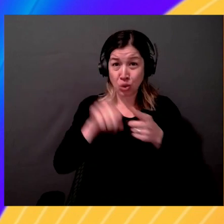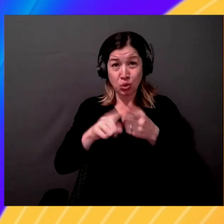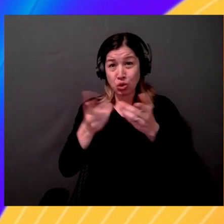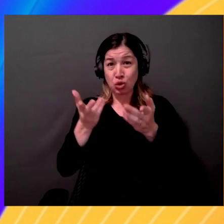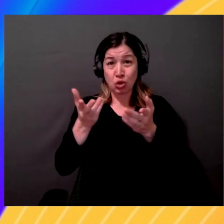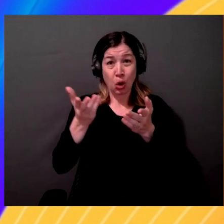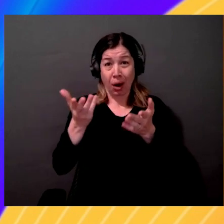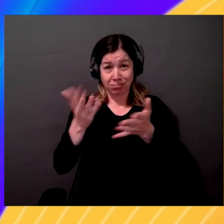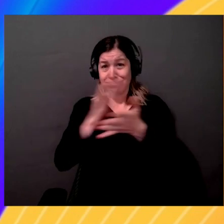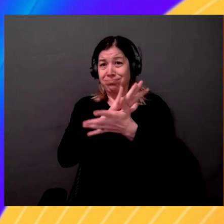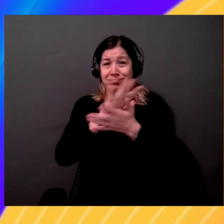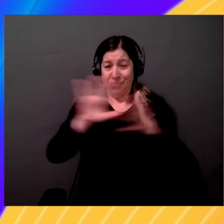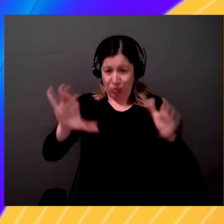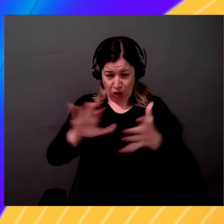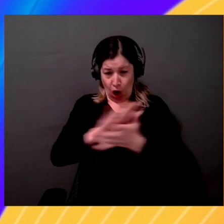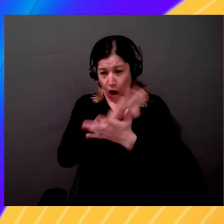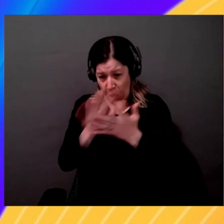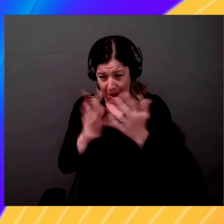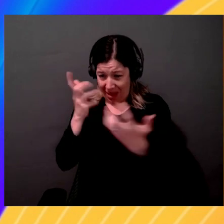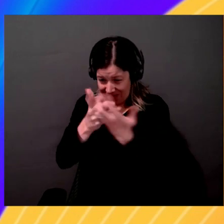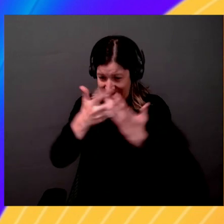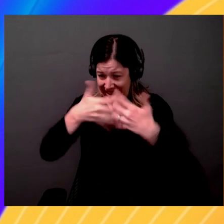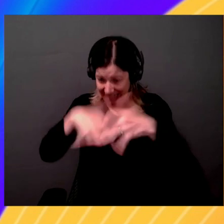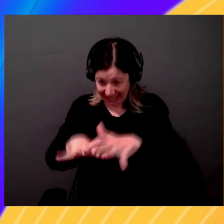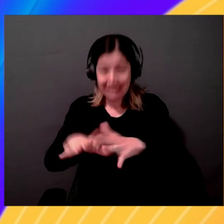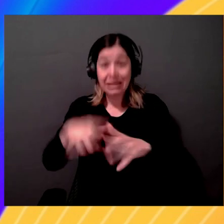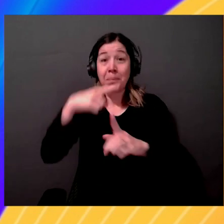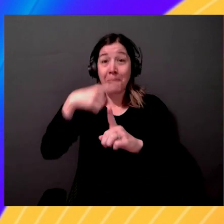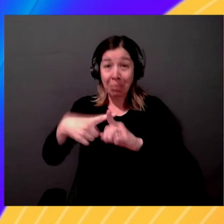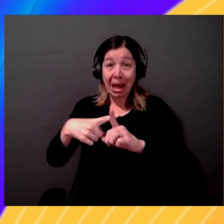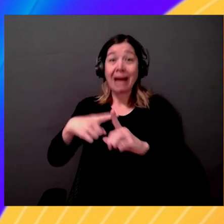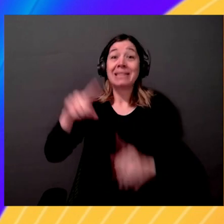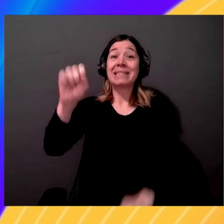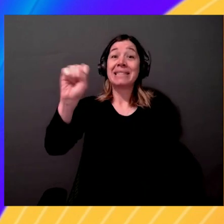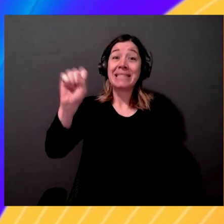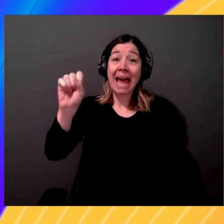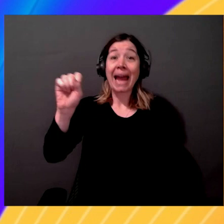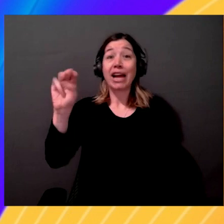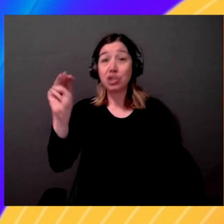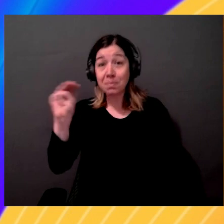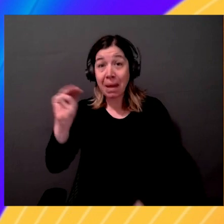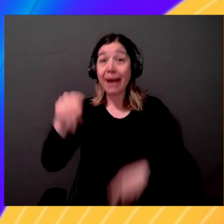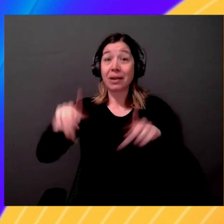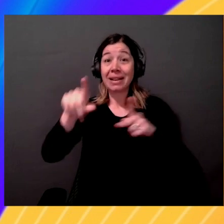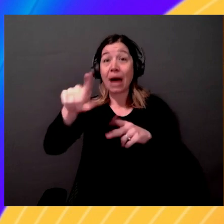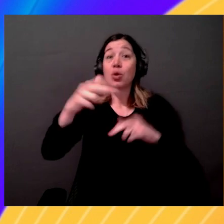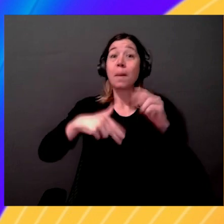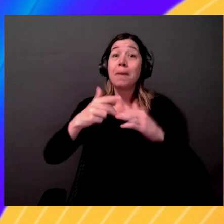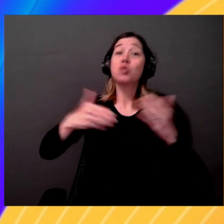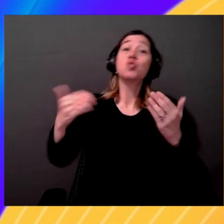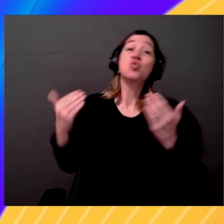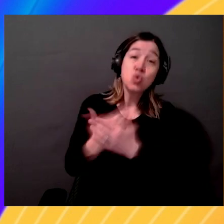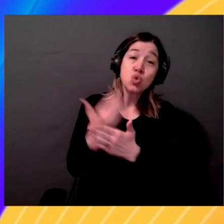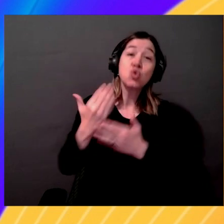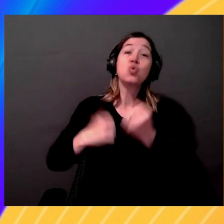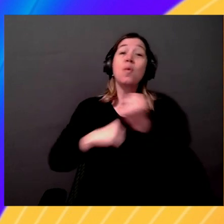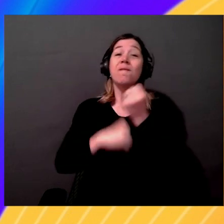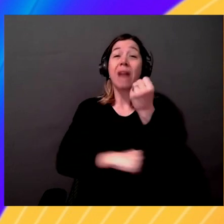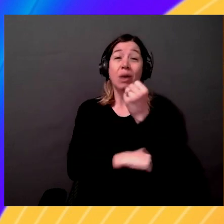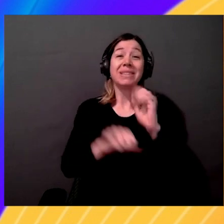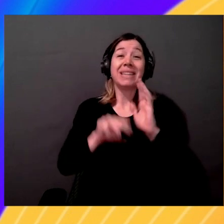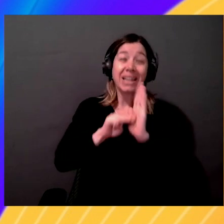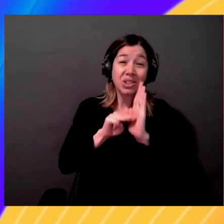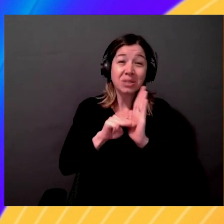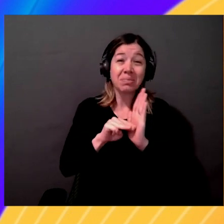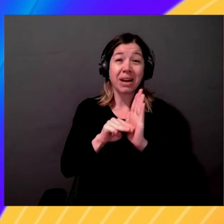as capabilities from SageMaker allows you to build net new foundation models if you want to build from scratch. I was going to say, any customers who are